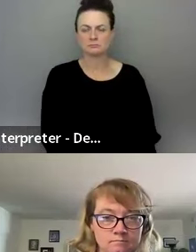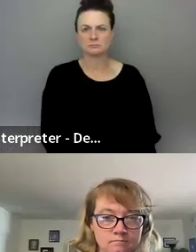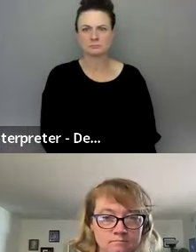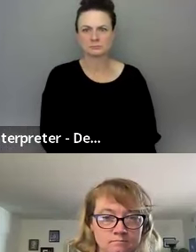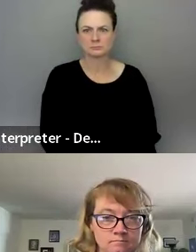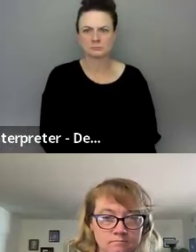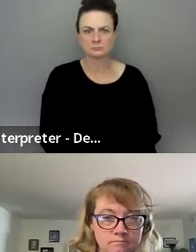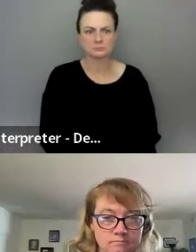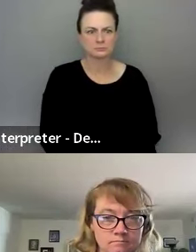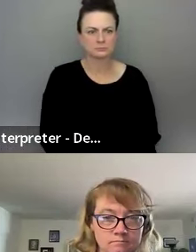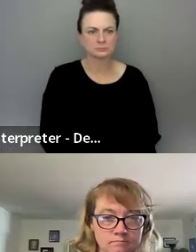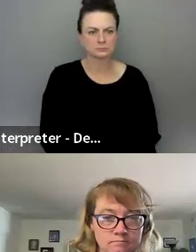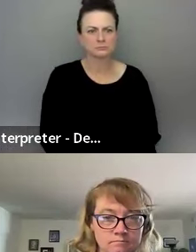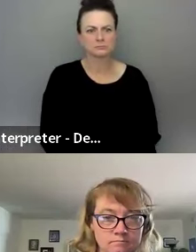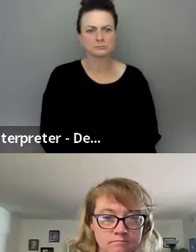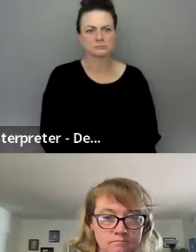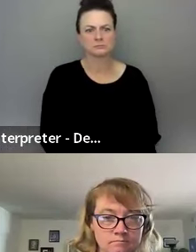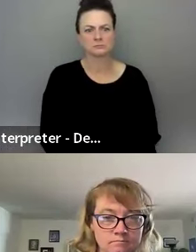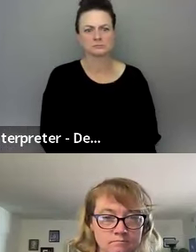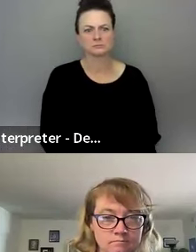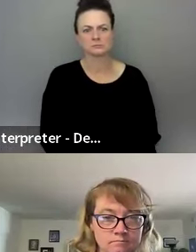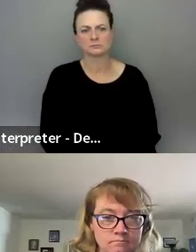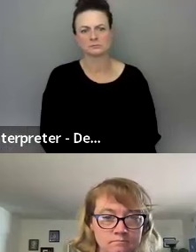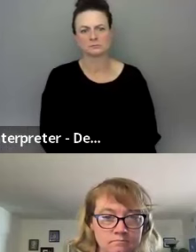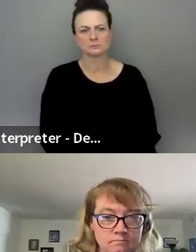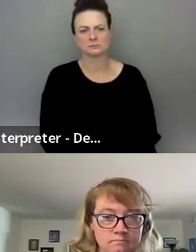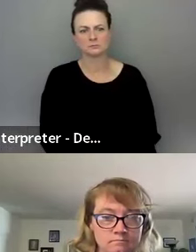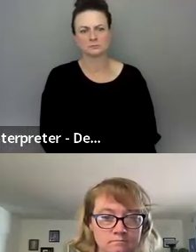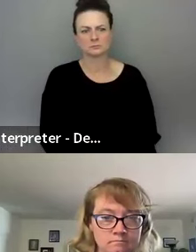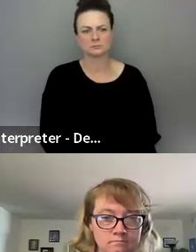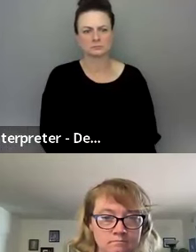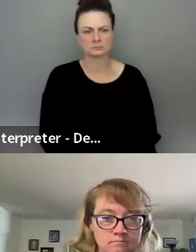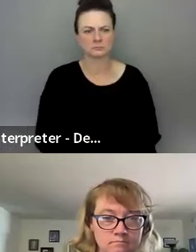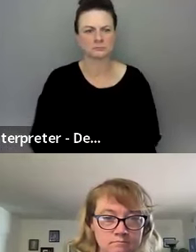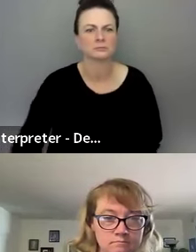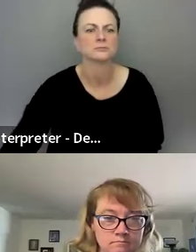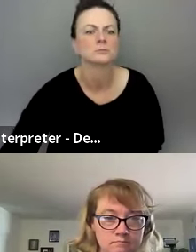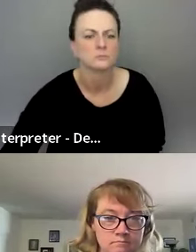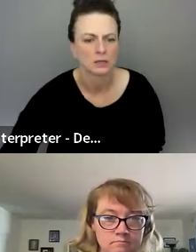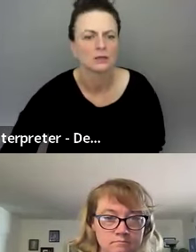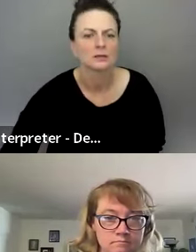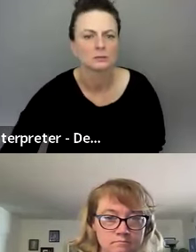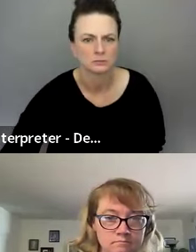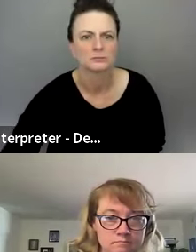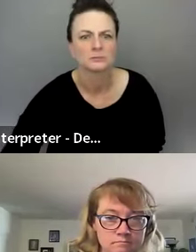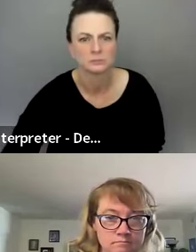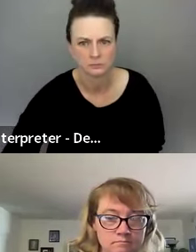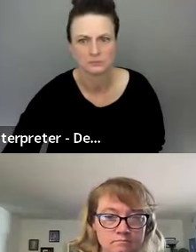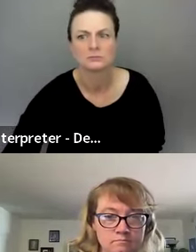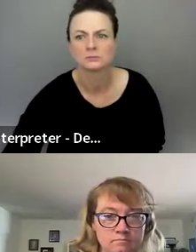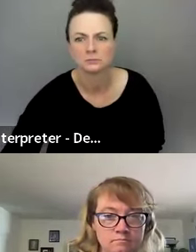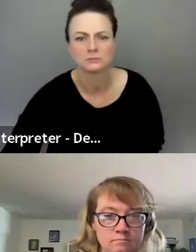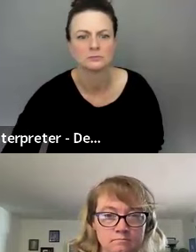That's Travis. Okay. This is Travis. Okay, now we're going to stock up, talk about the glossary update.